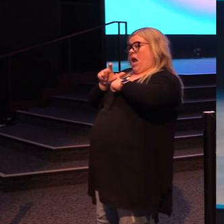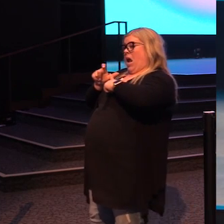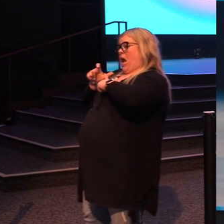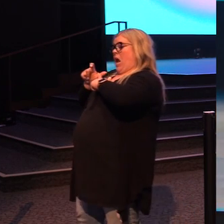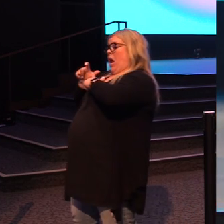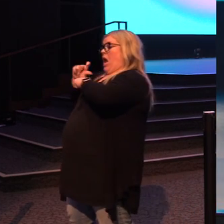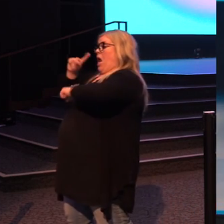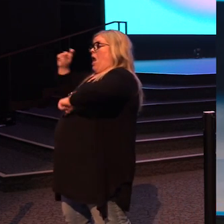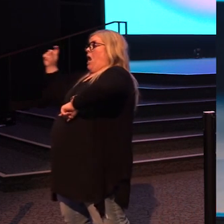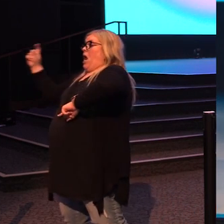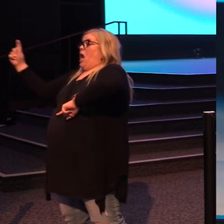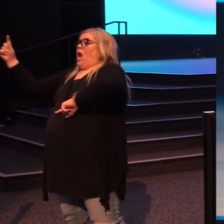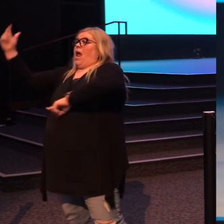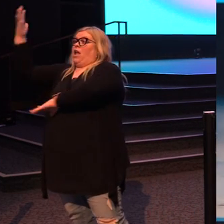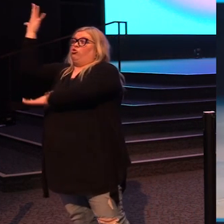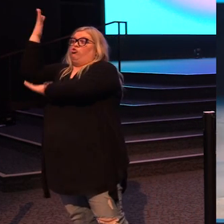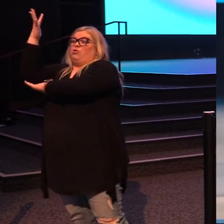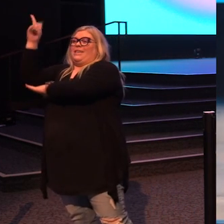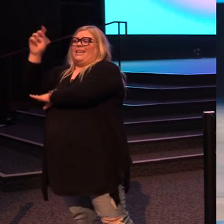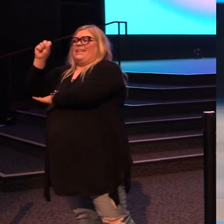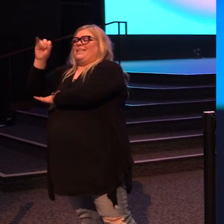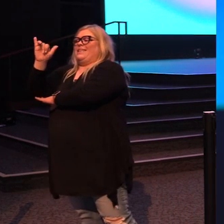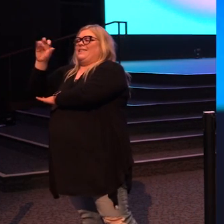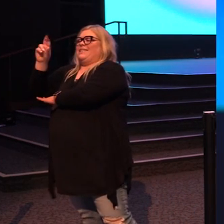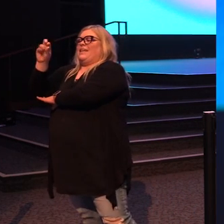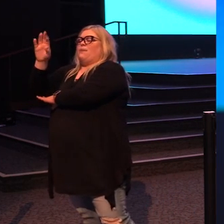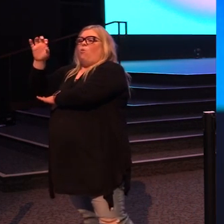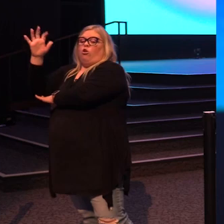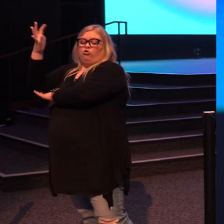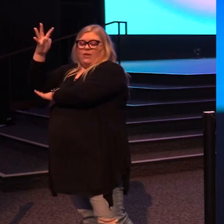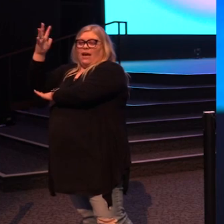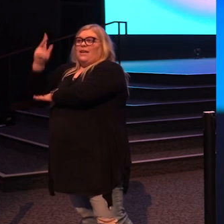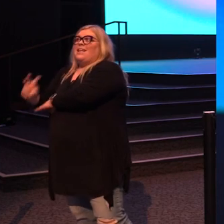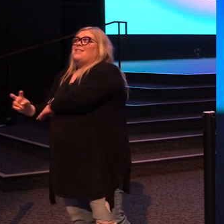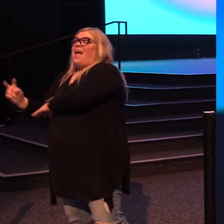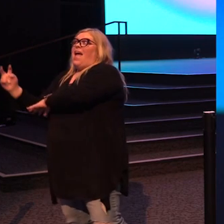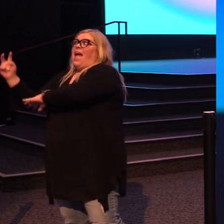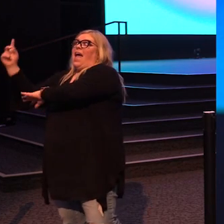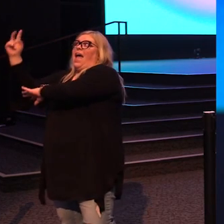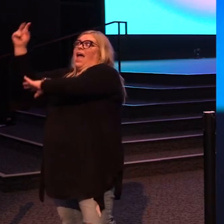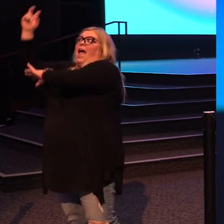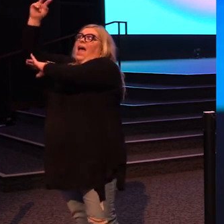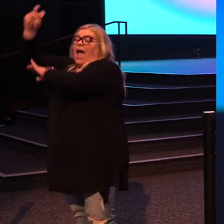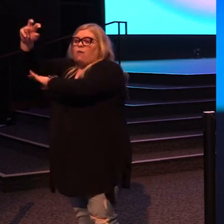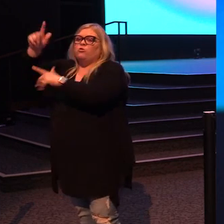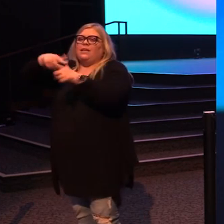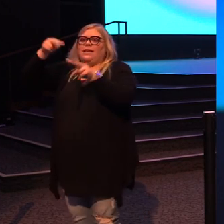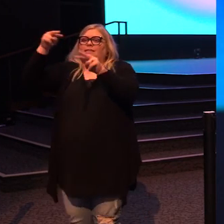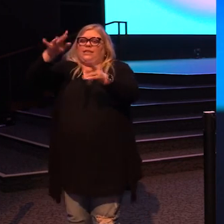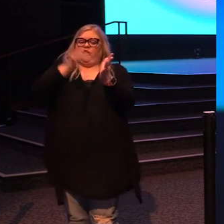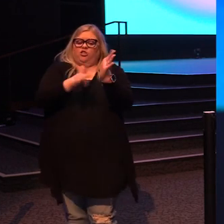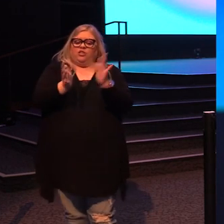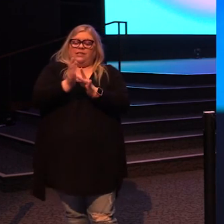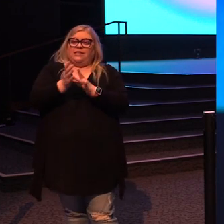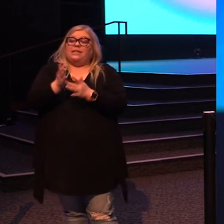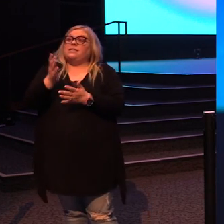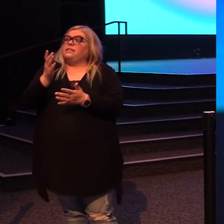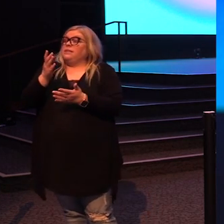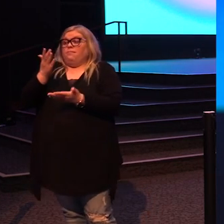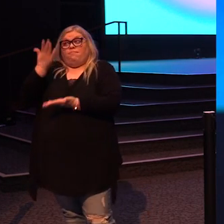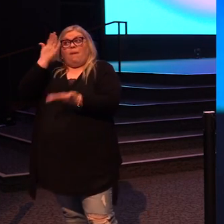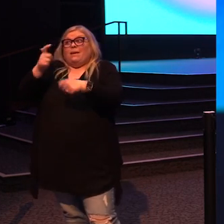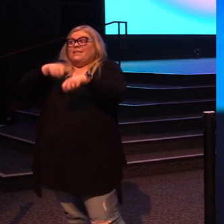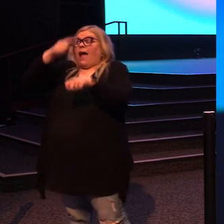climbed a sycamore fig tree to see him. It's time for some of you to climb a tree.